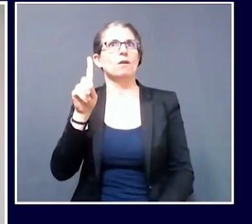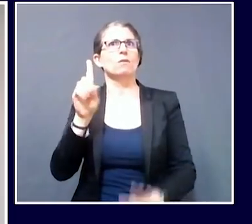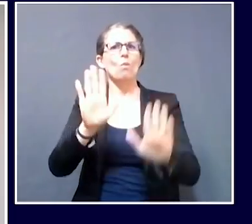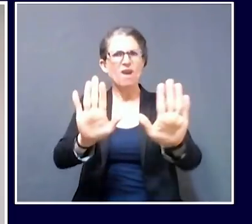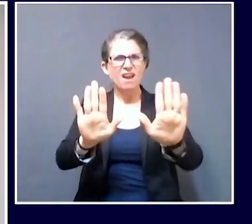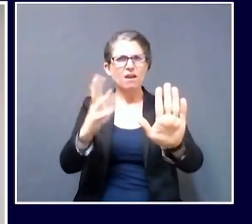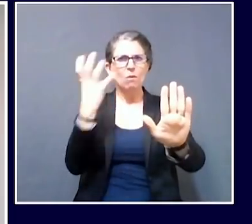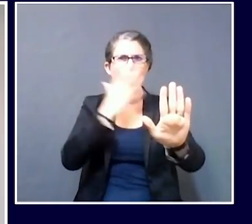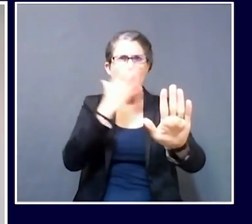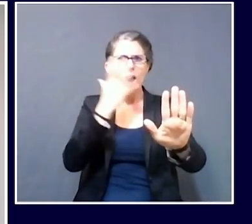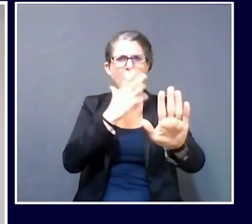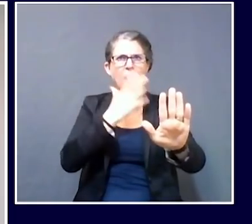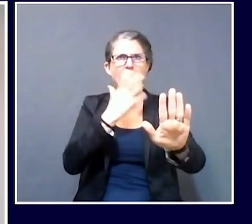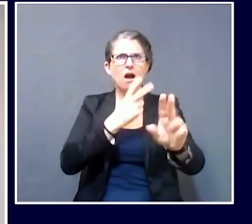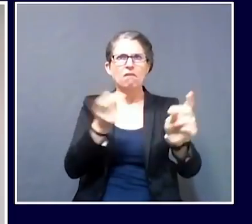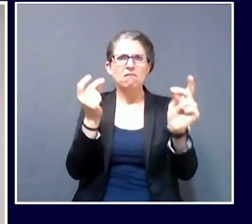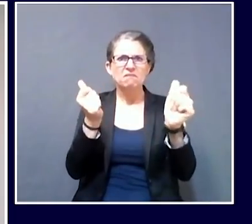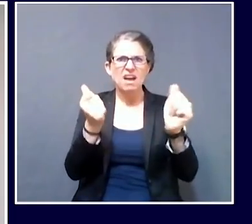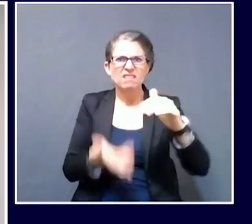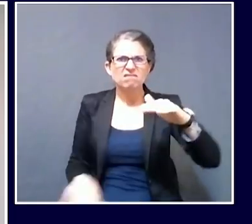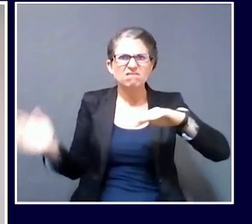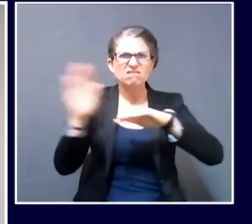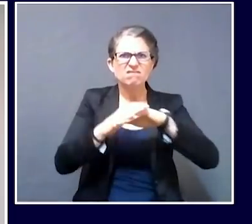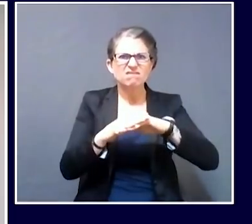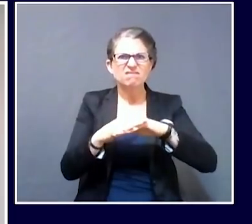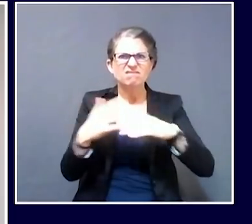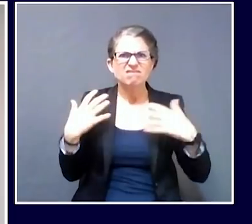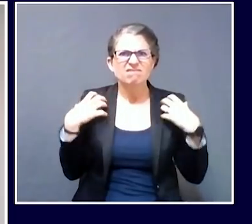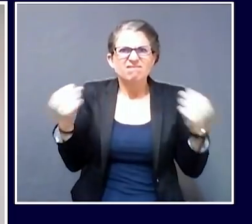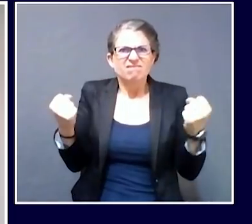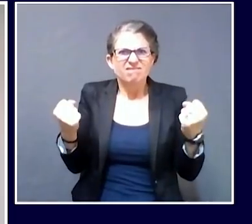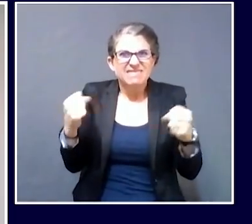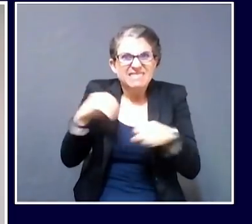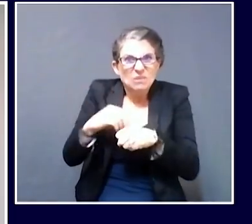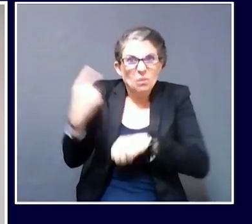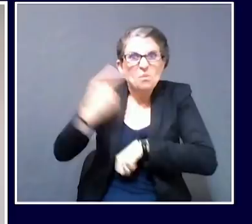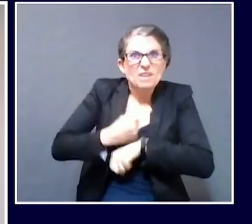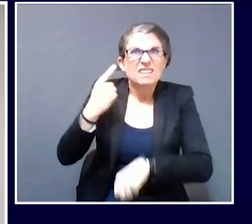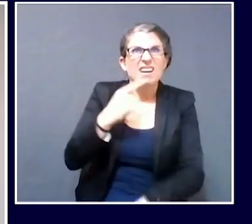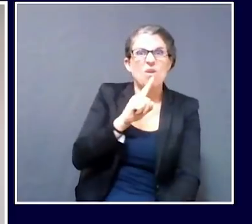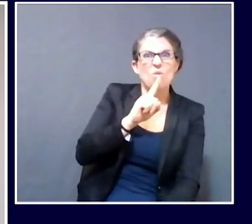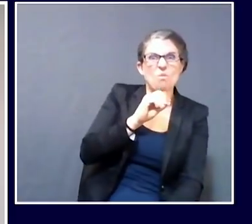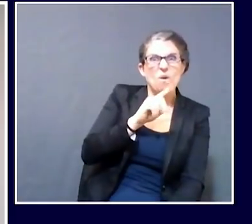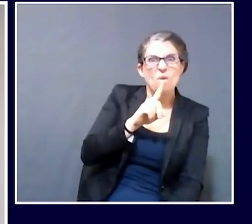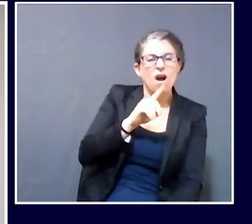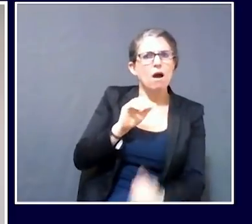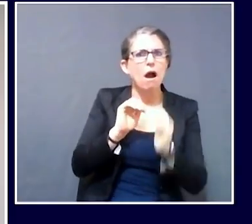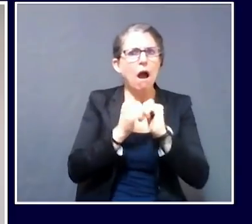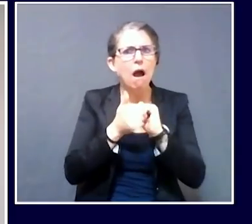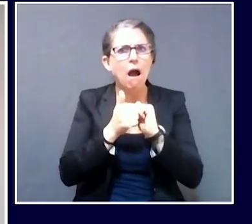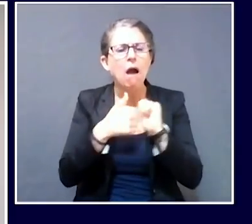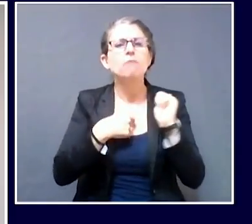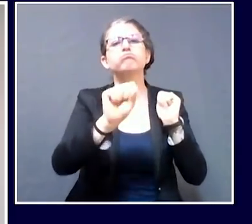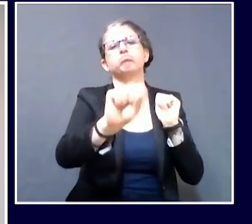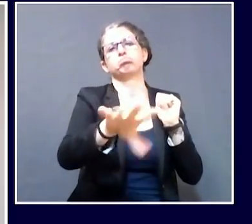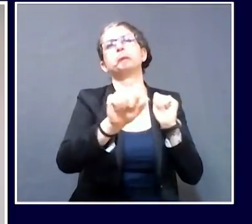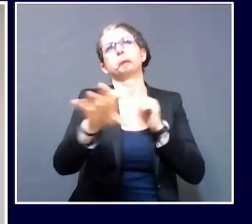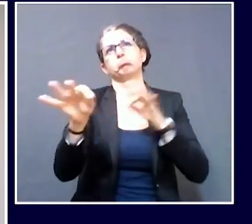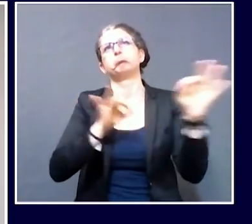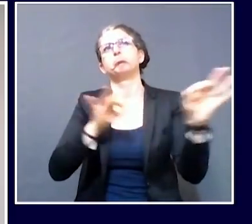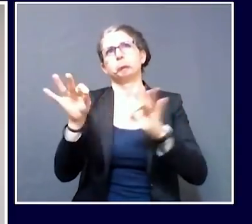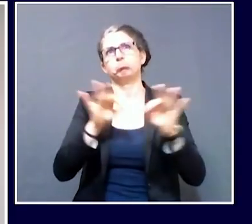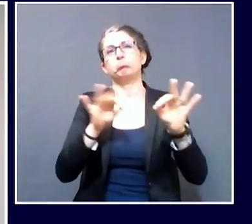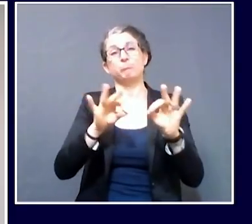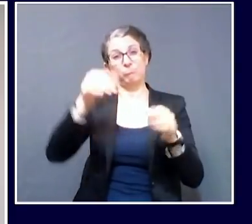The significant increase in the number of individuals who have recovered is partly a function of some large outbreaks that occurred a few weeks